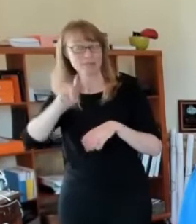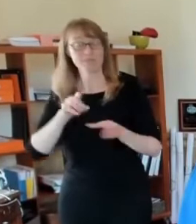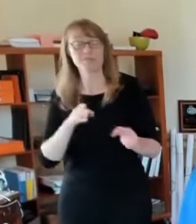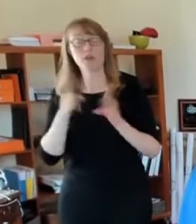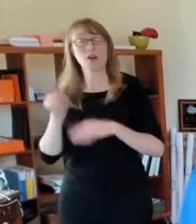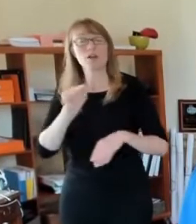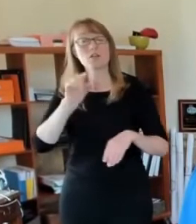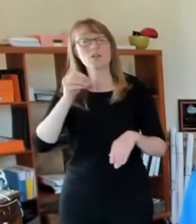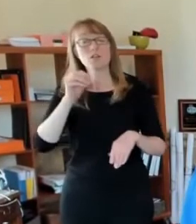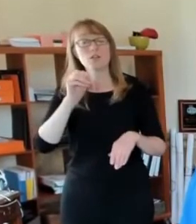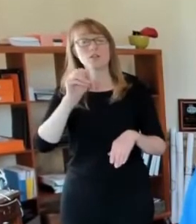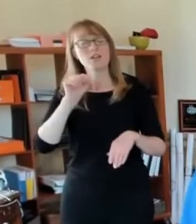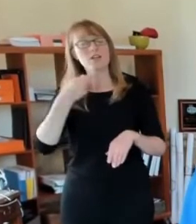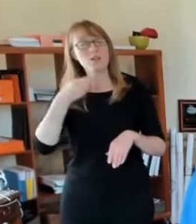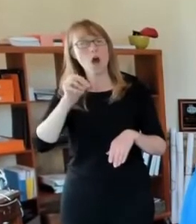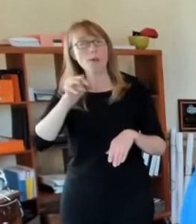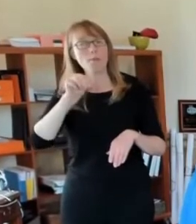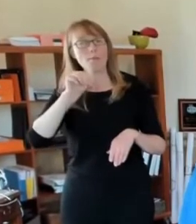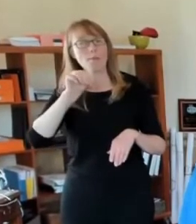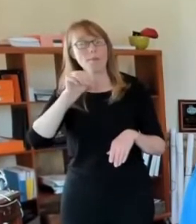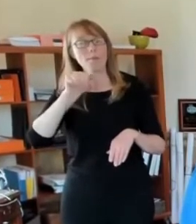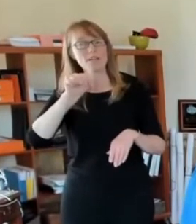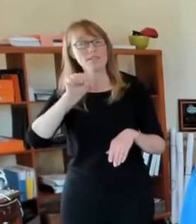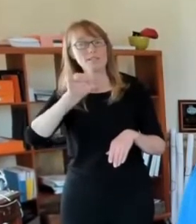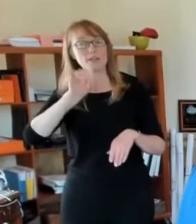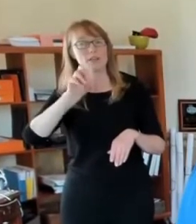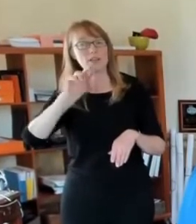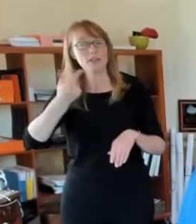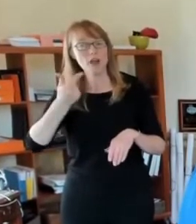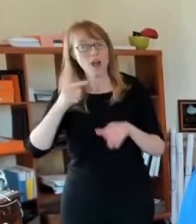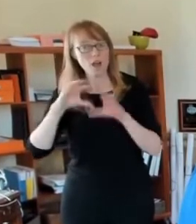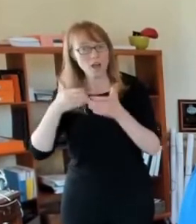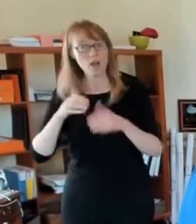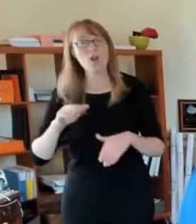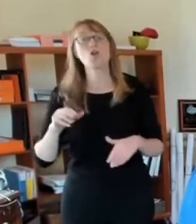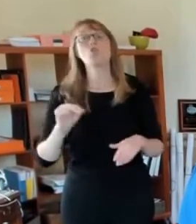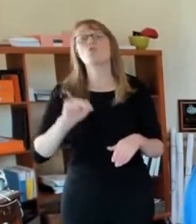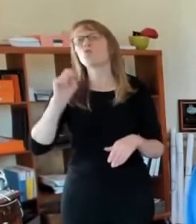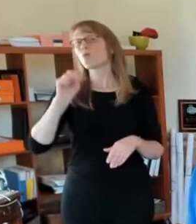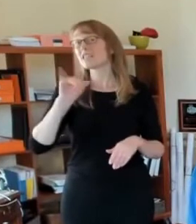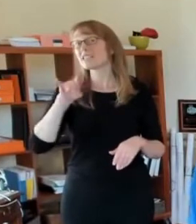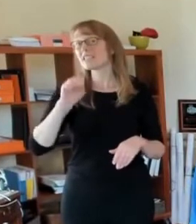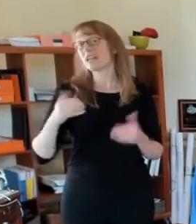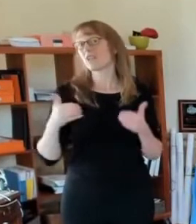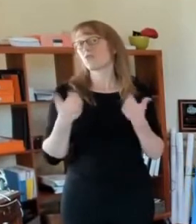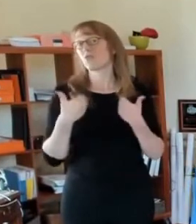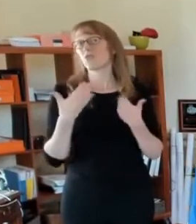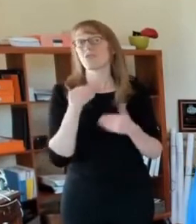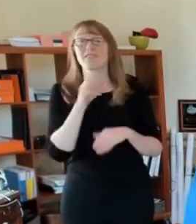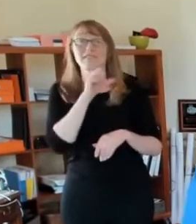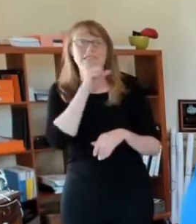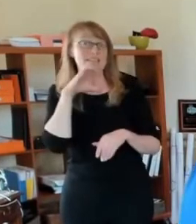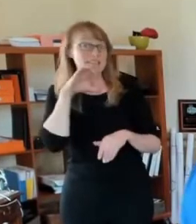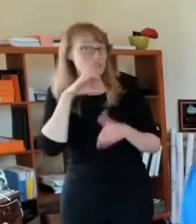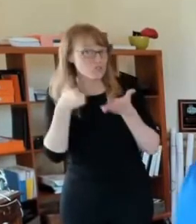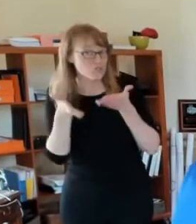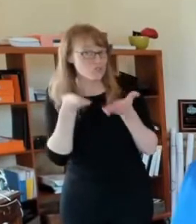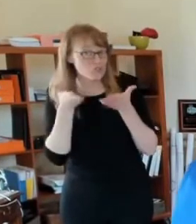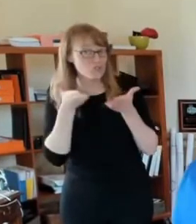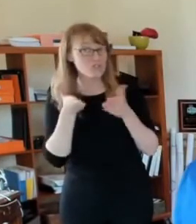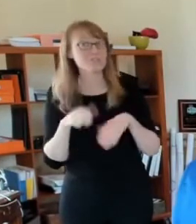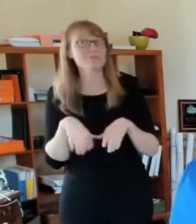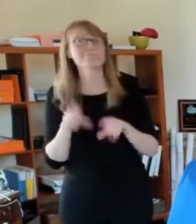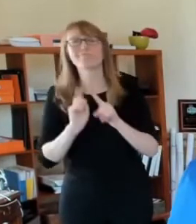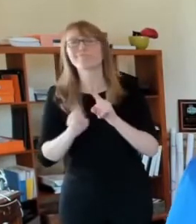Provider Network, the Neighborhood Stabilization Team, Northside Youth and Senior Service Center, and